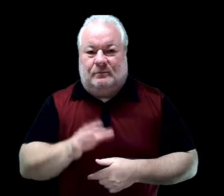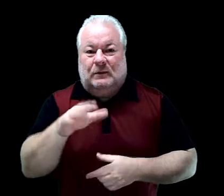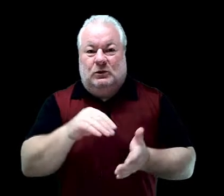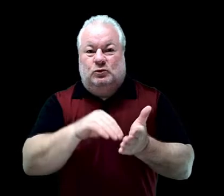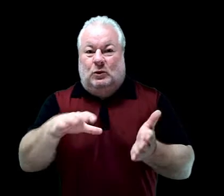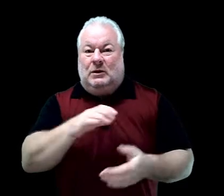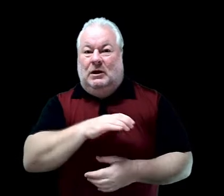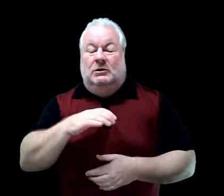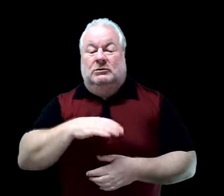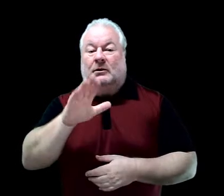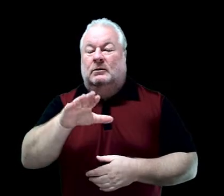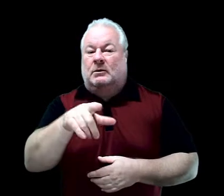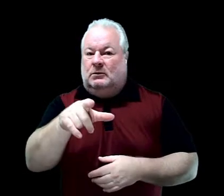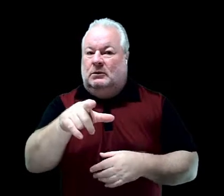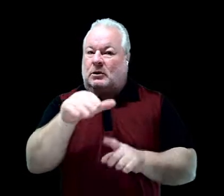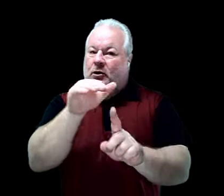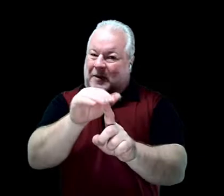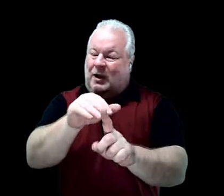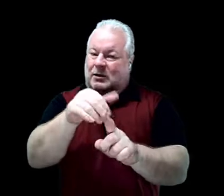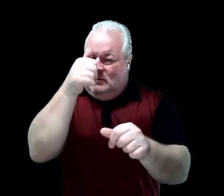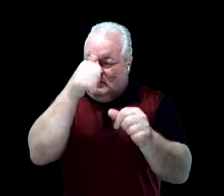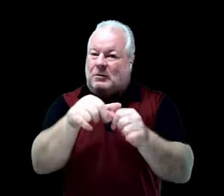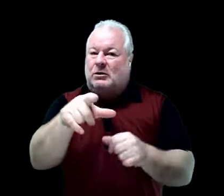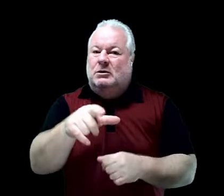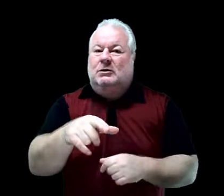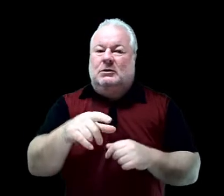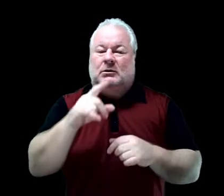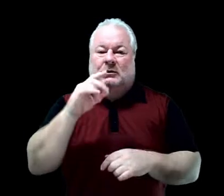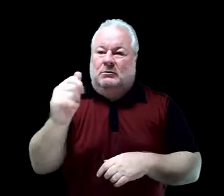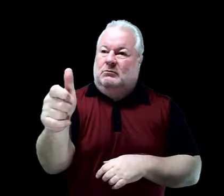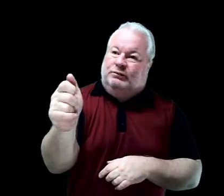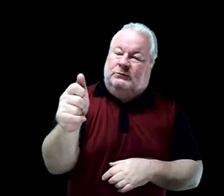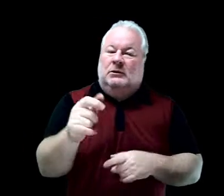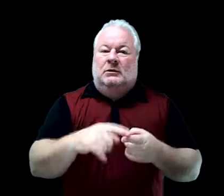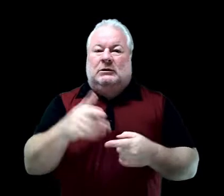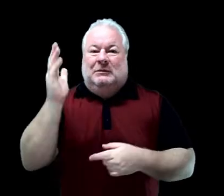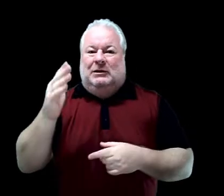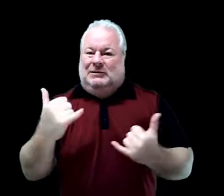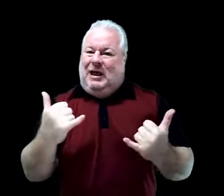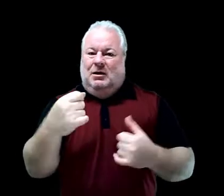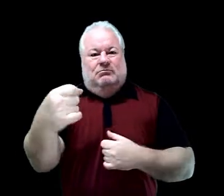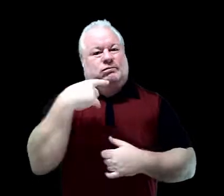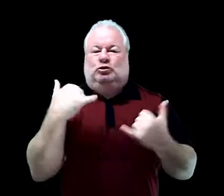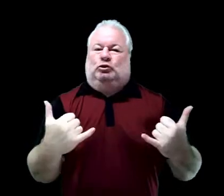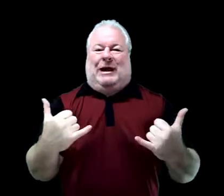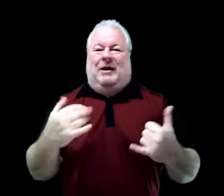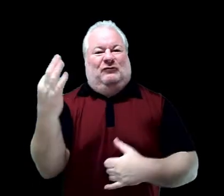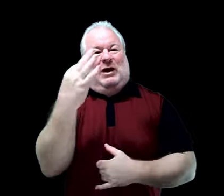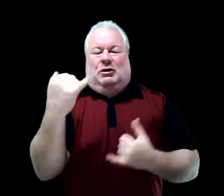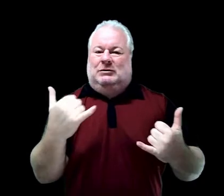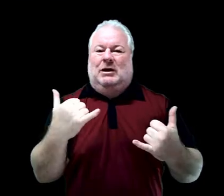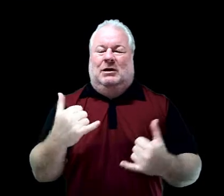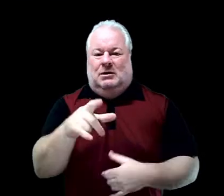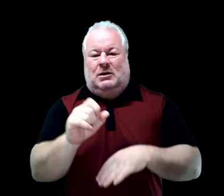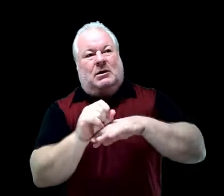Student Council, please remember that your pictures and your speeches are due today. Upload your speech